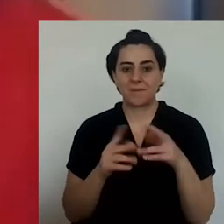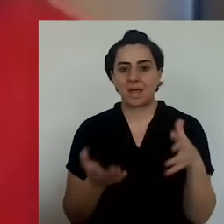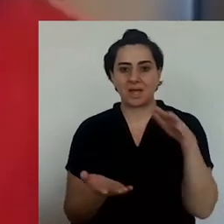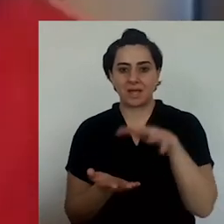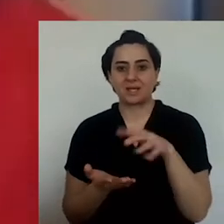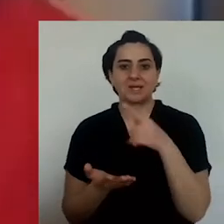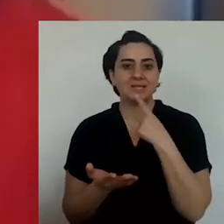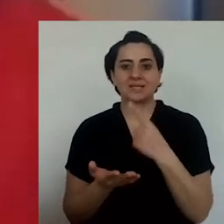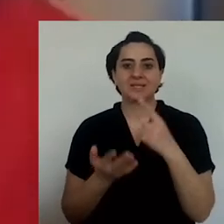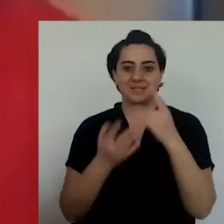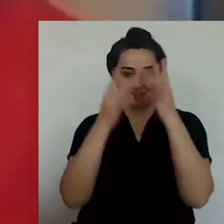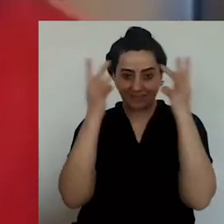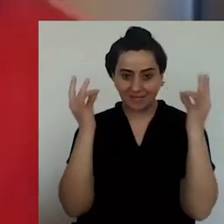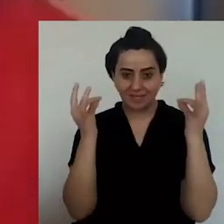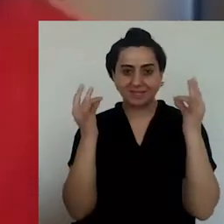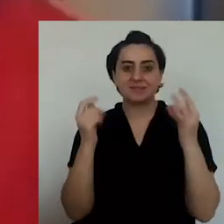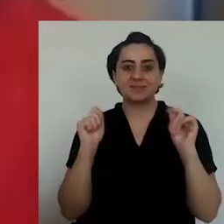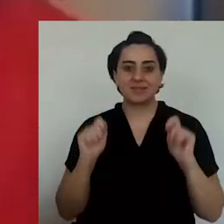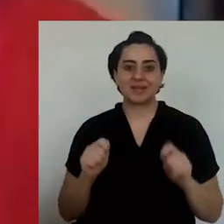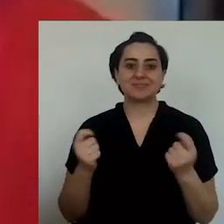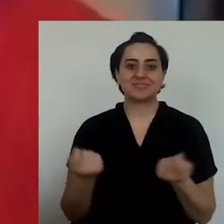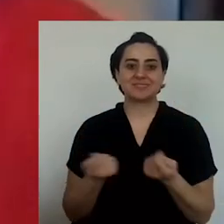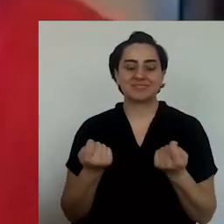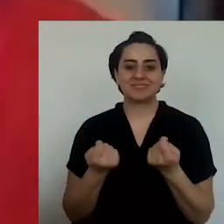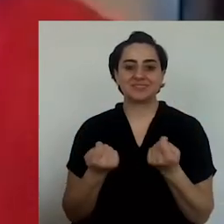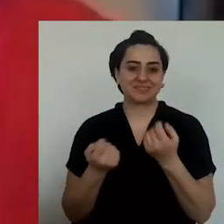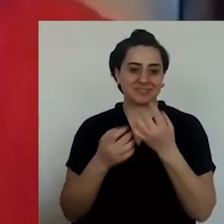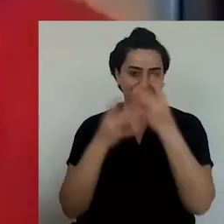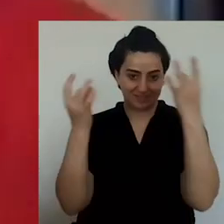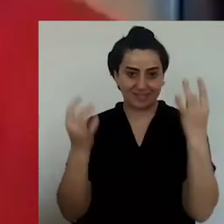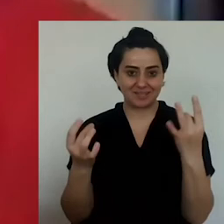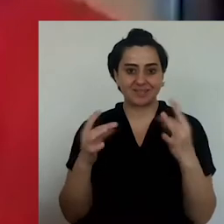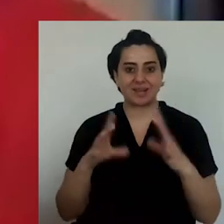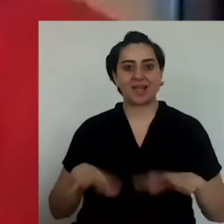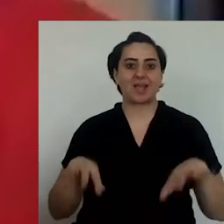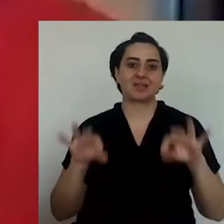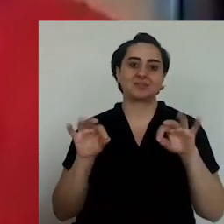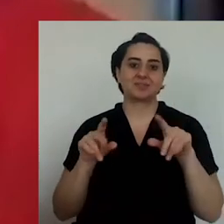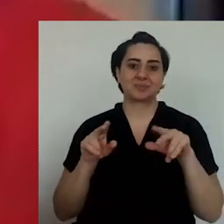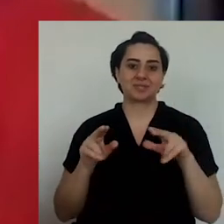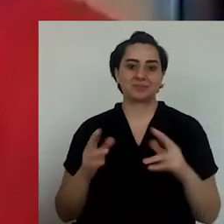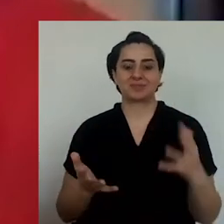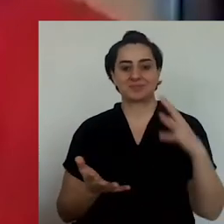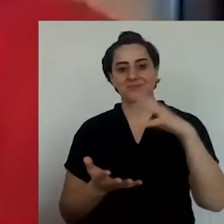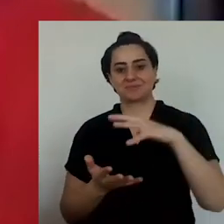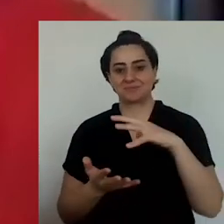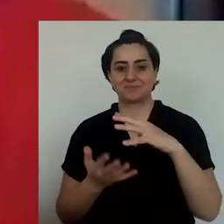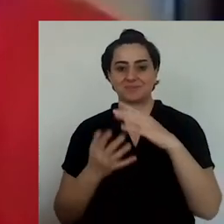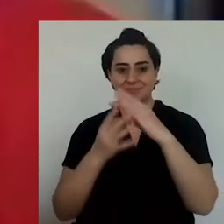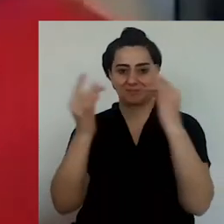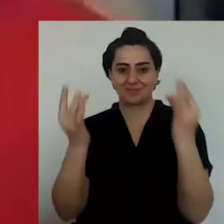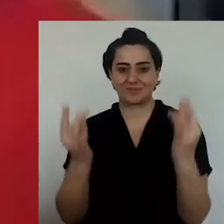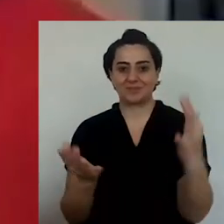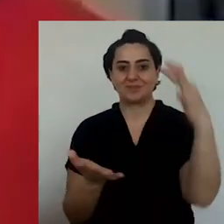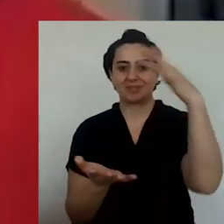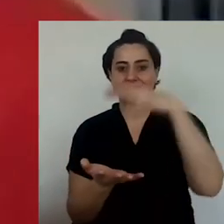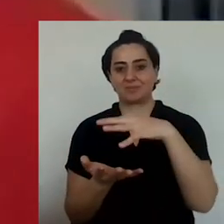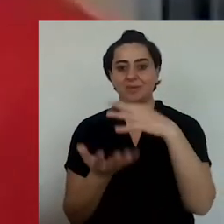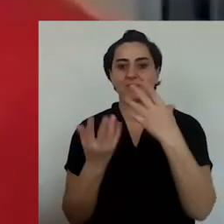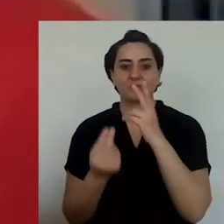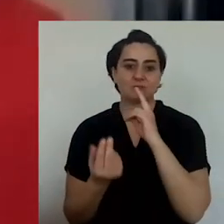like putting a veil, like preparing a